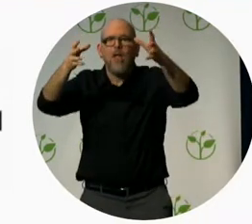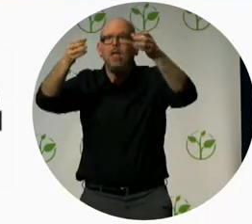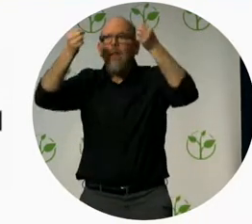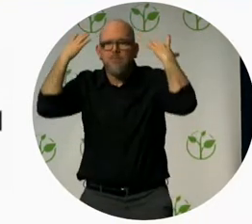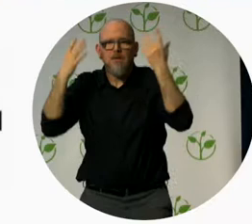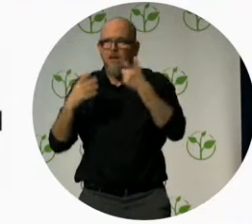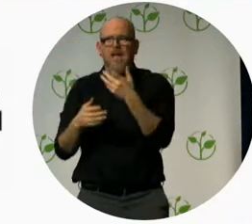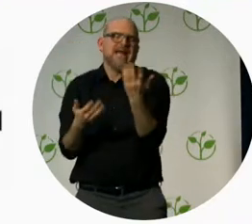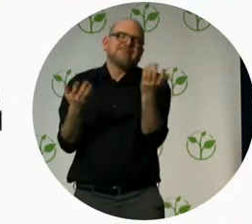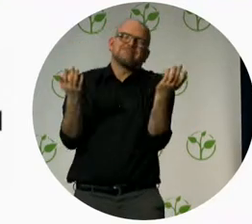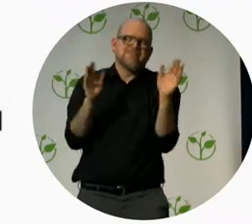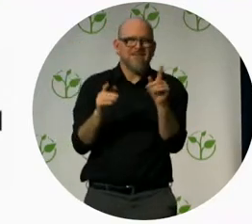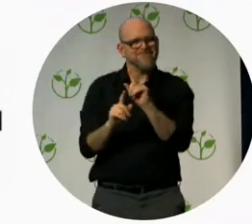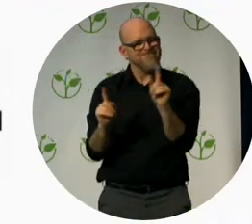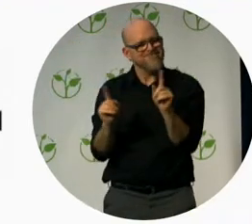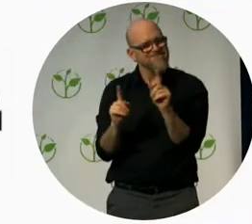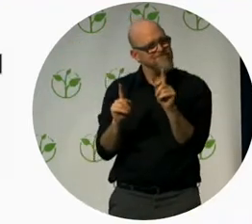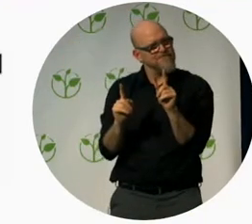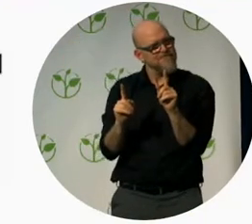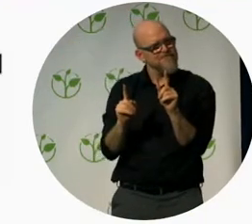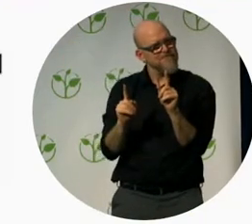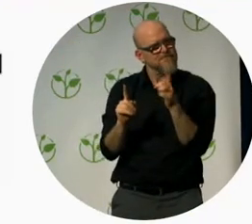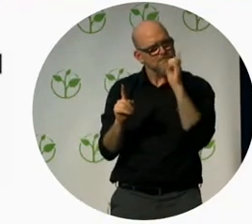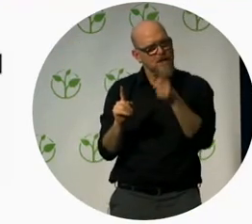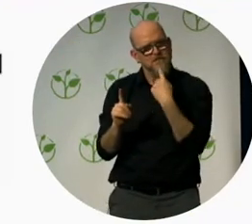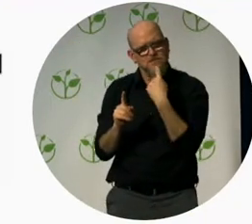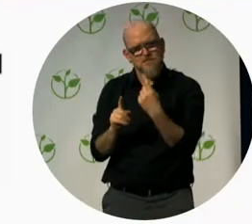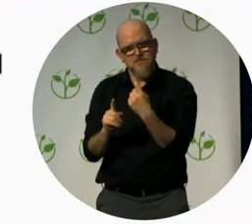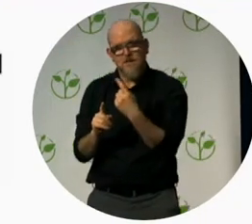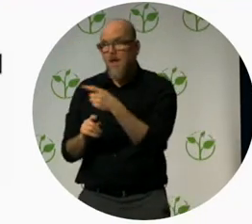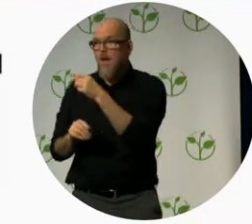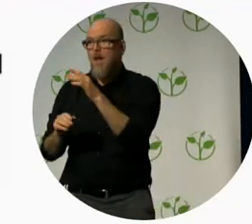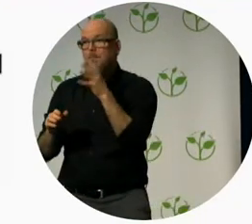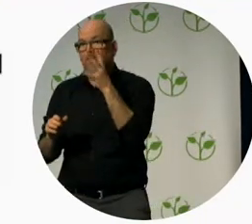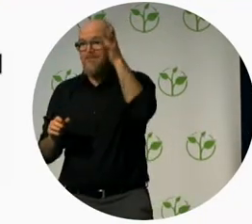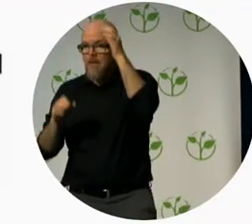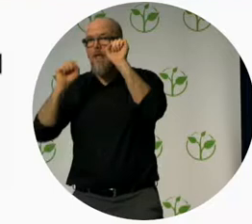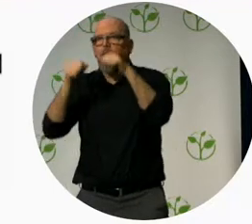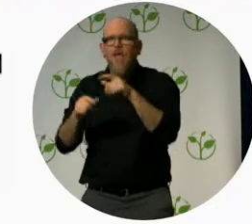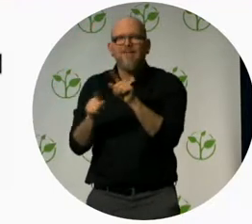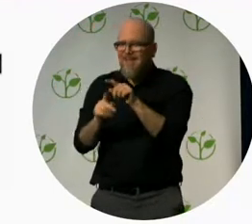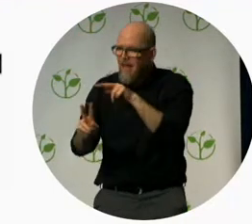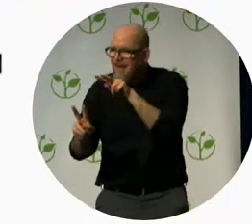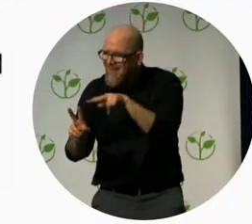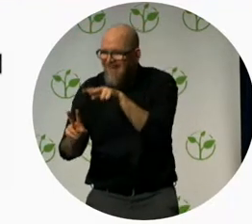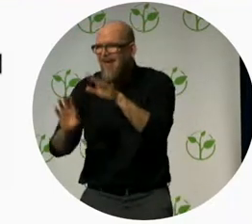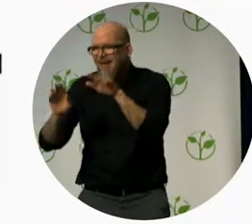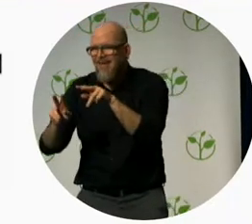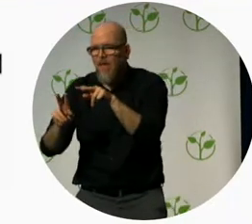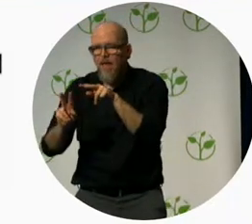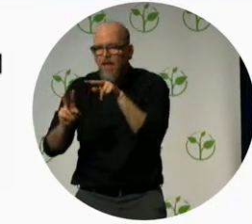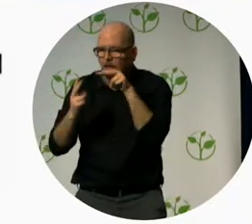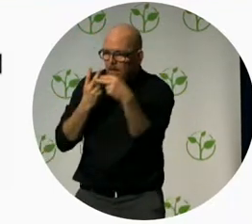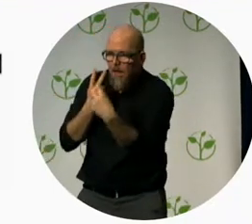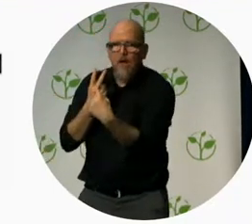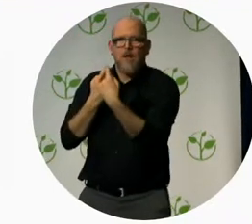far too many of the one in five experience failure and stigma early in school and they believe that